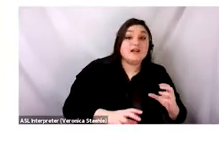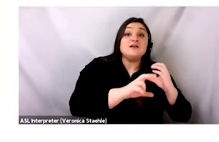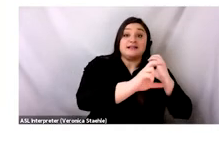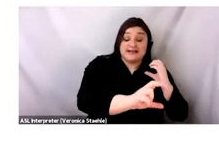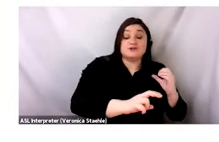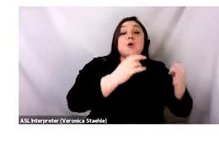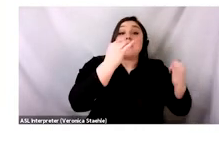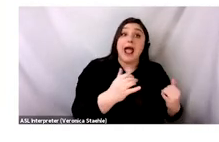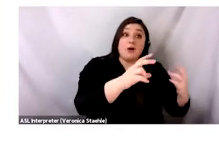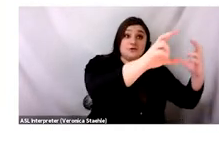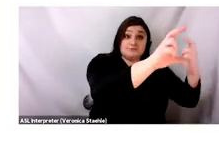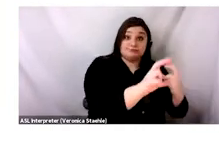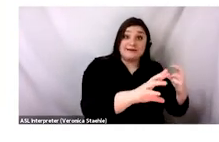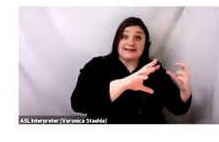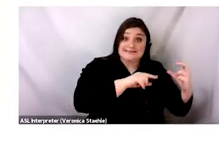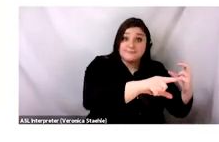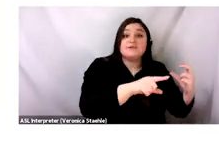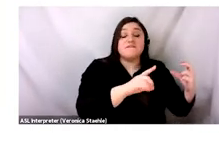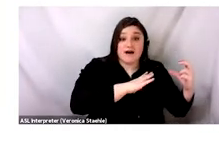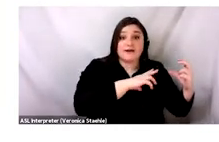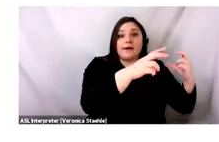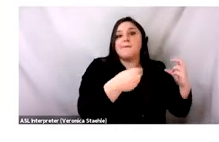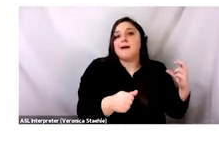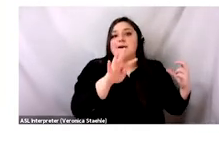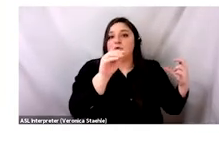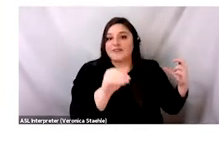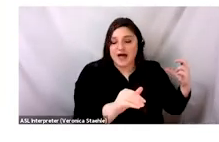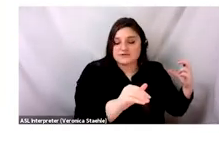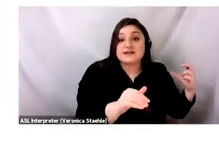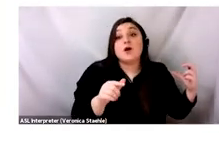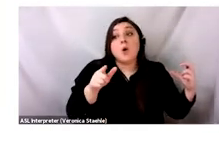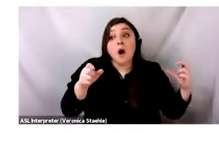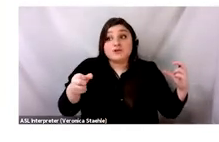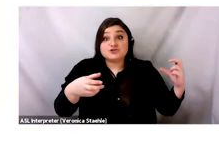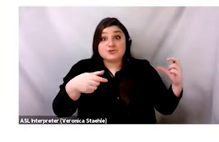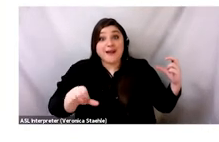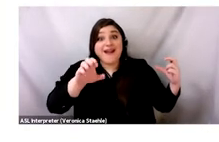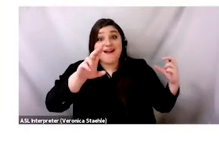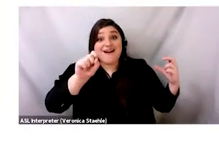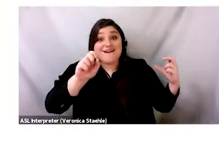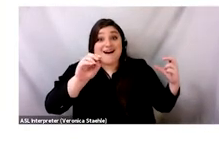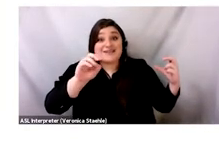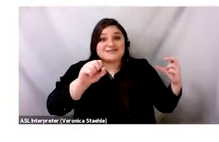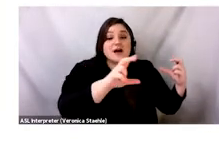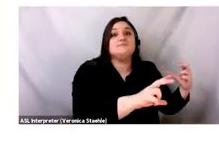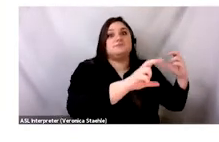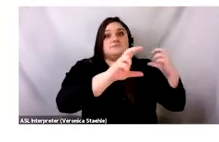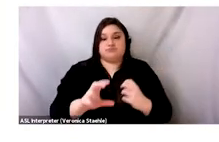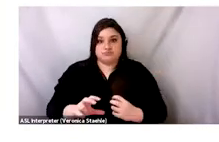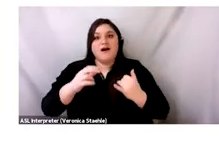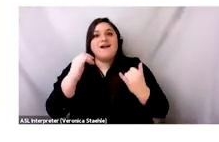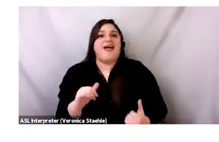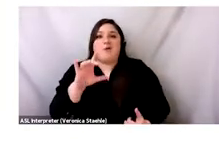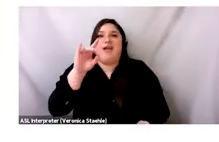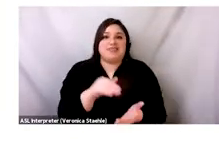North. Next, it will cost the importer around $8,000 to clear the container at customs. So all in with fuel, you know, families